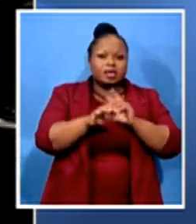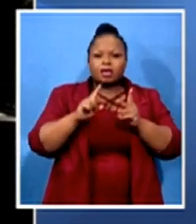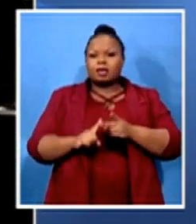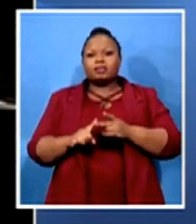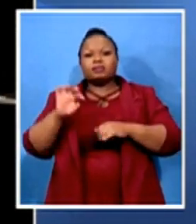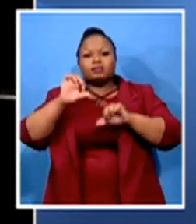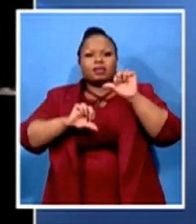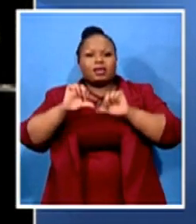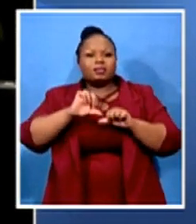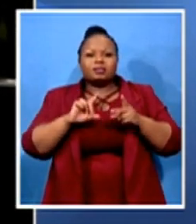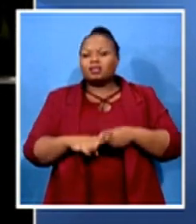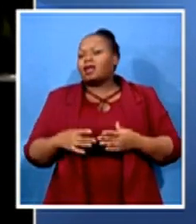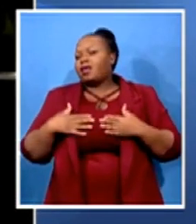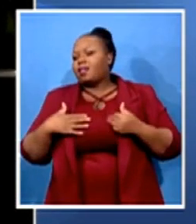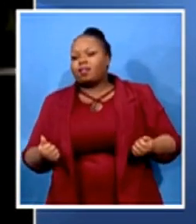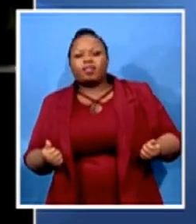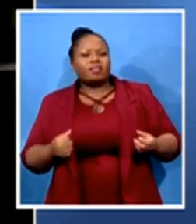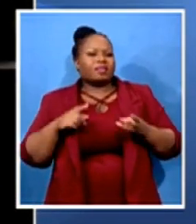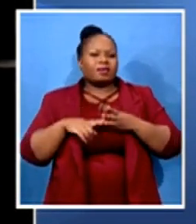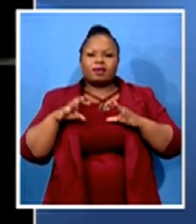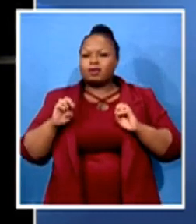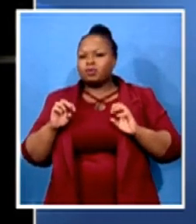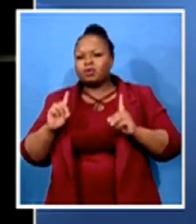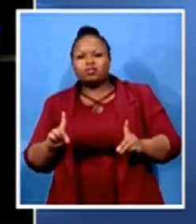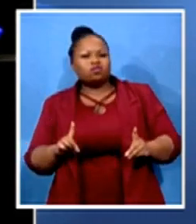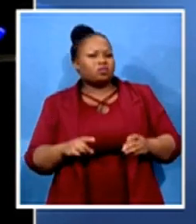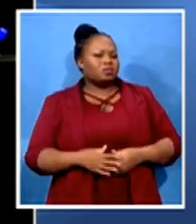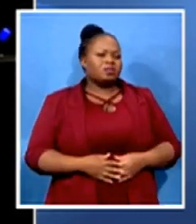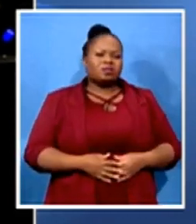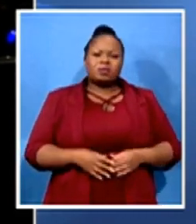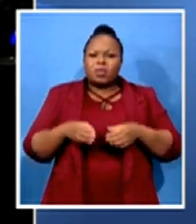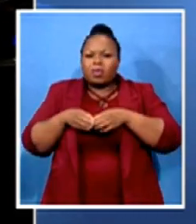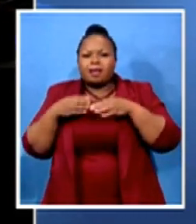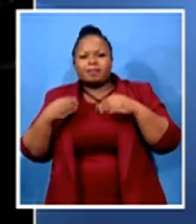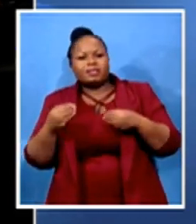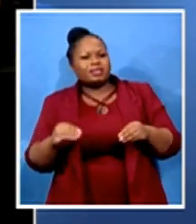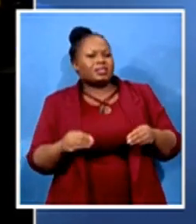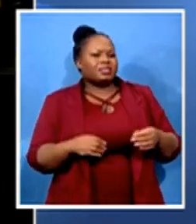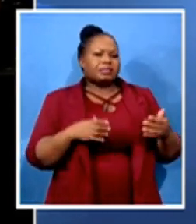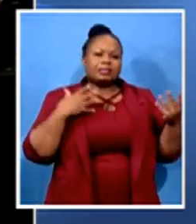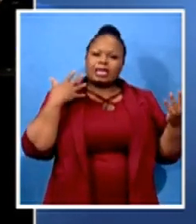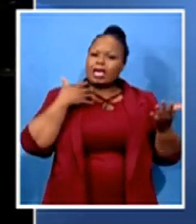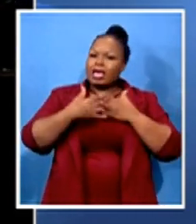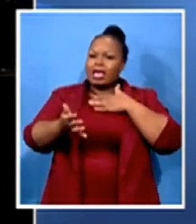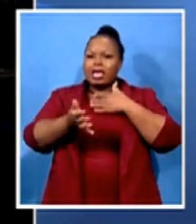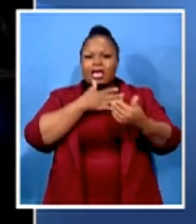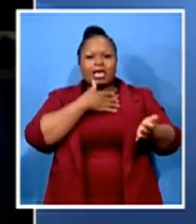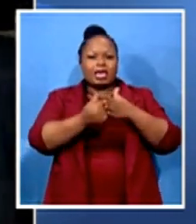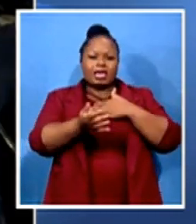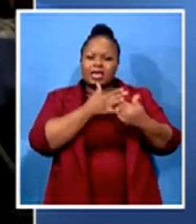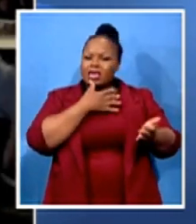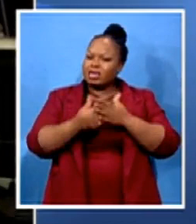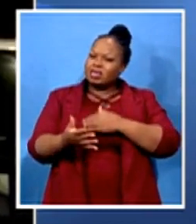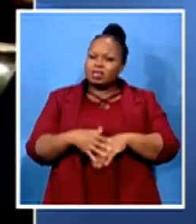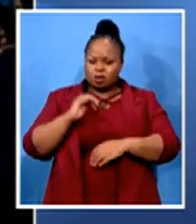education, small business, everywhere, women must stand up,